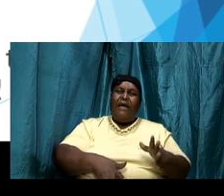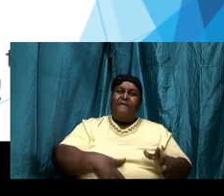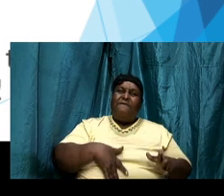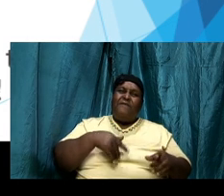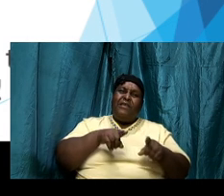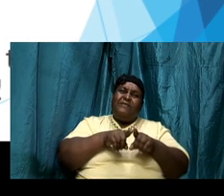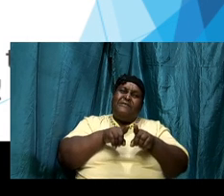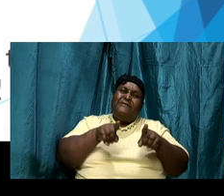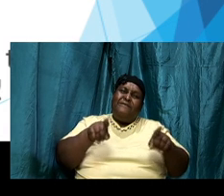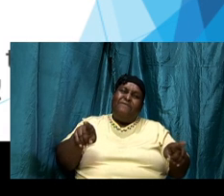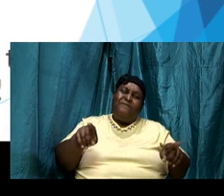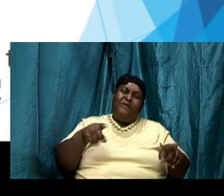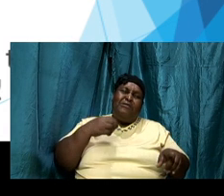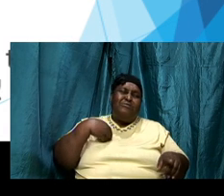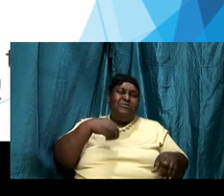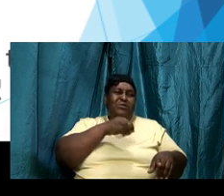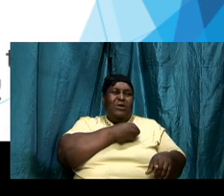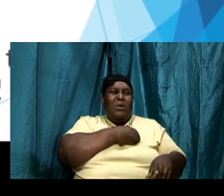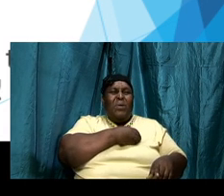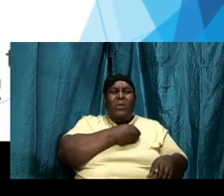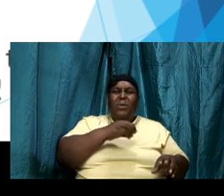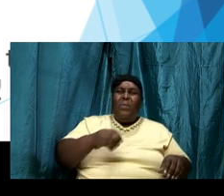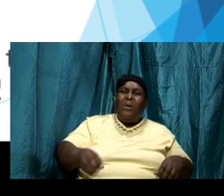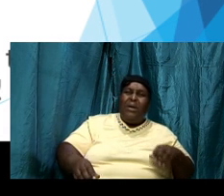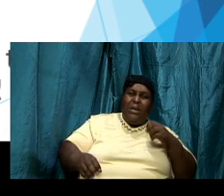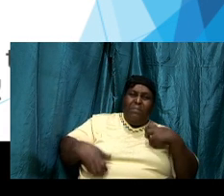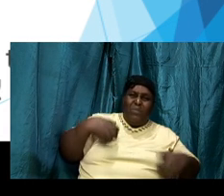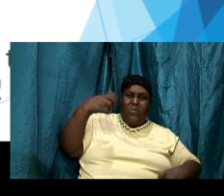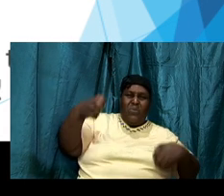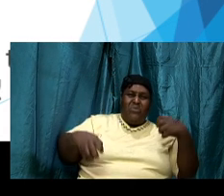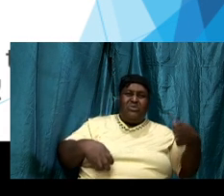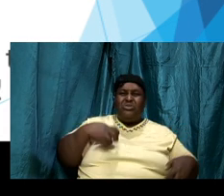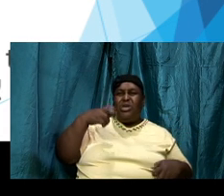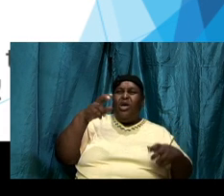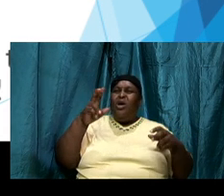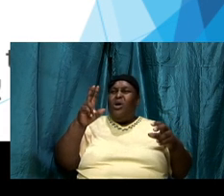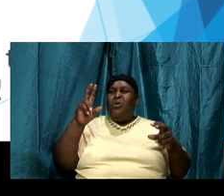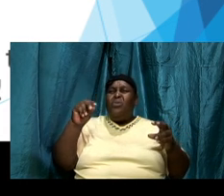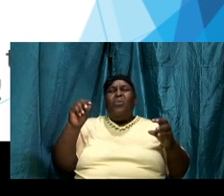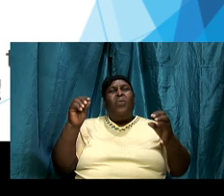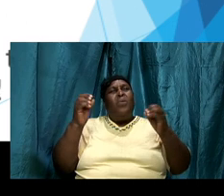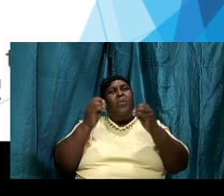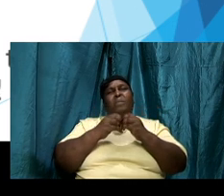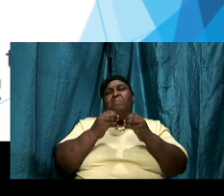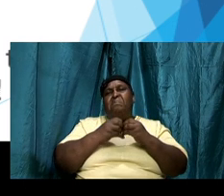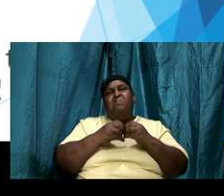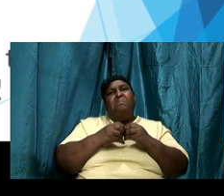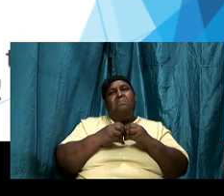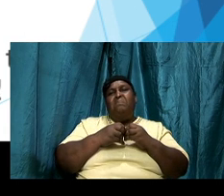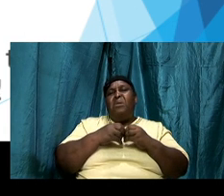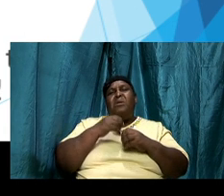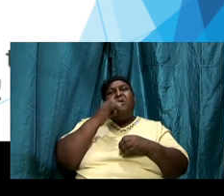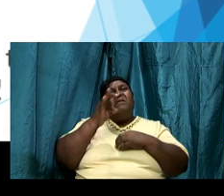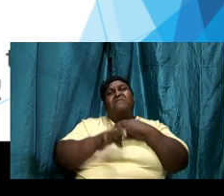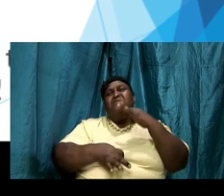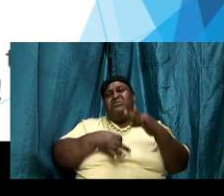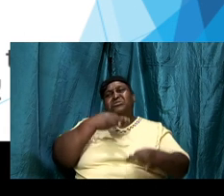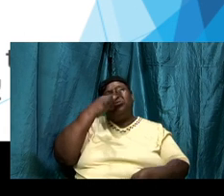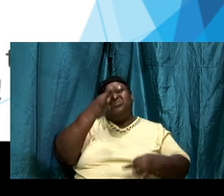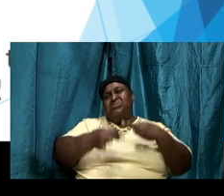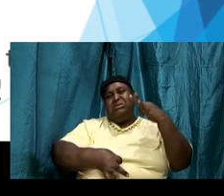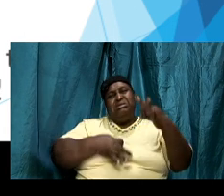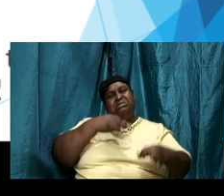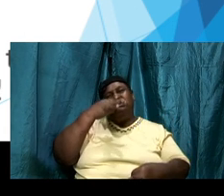our emotions are no longer under the stranglehold of Satan where we are thinking about killing